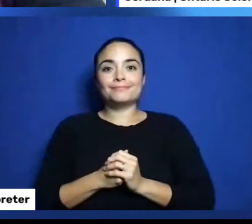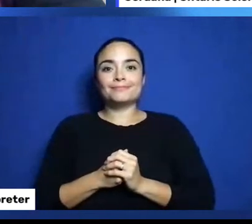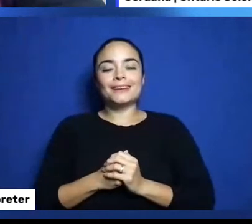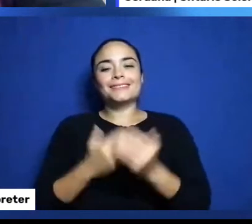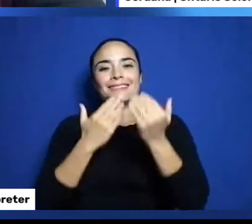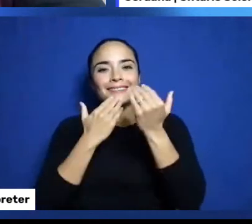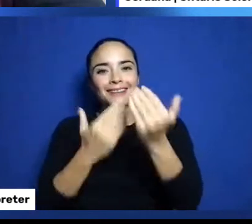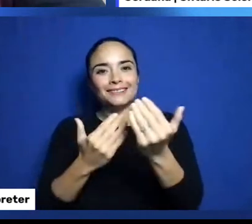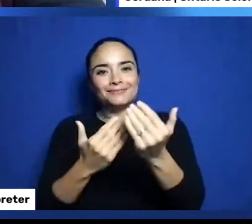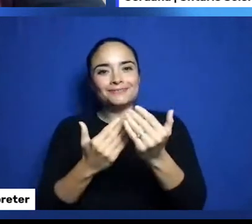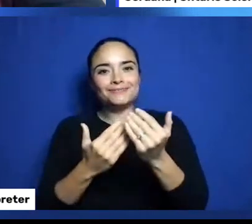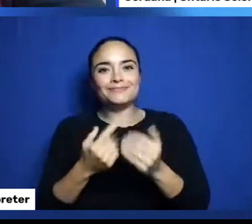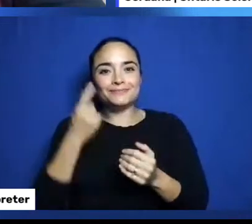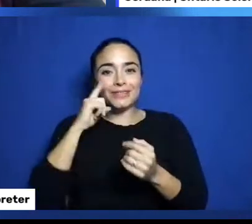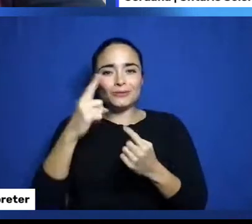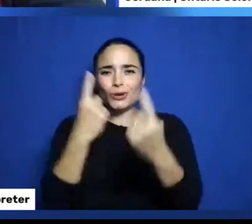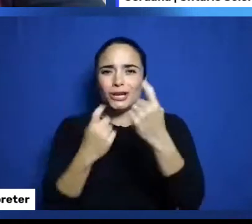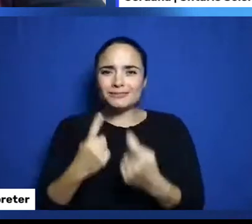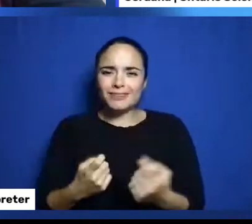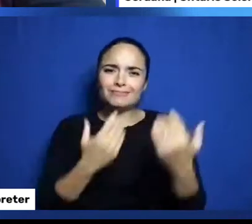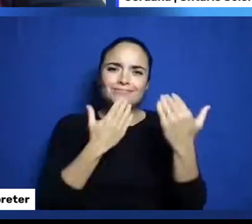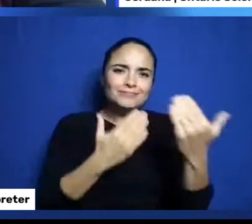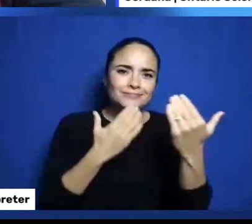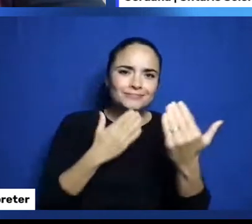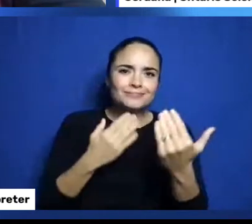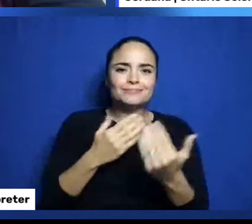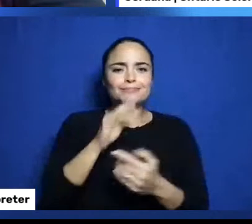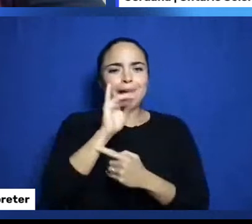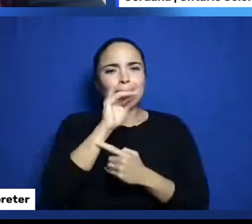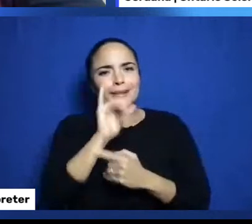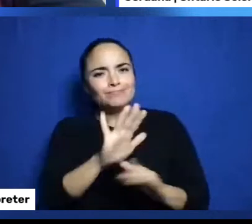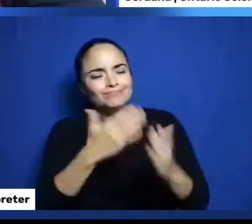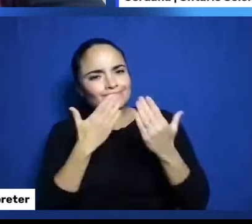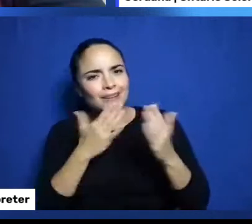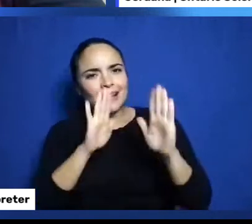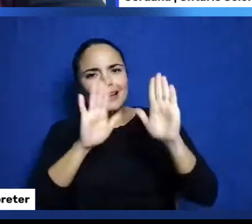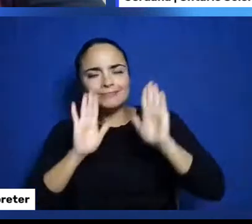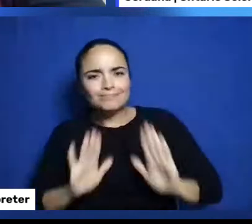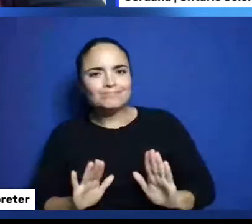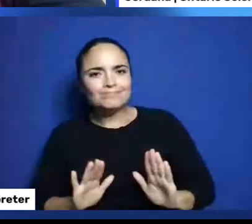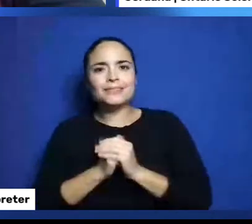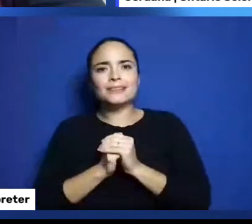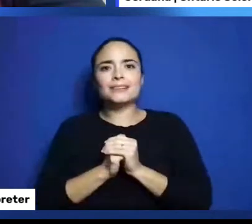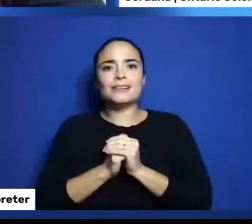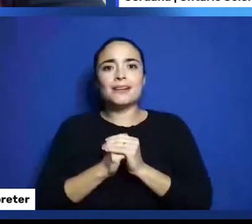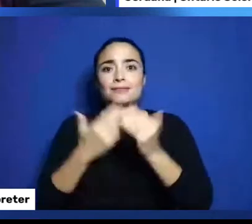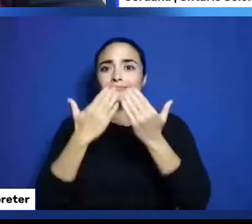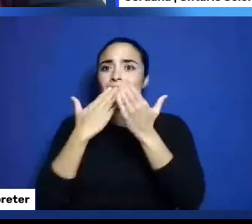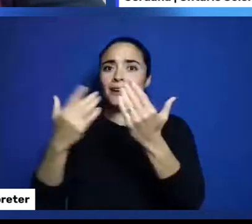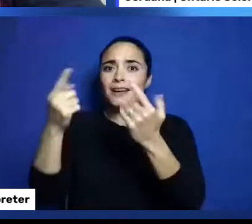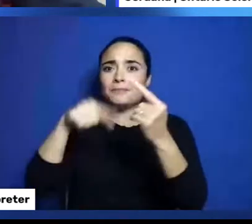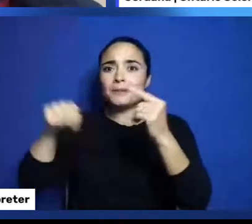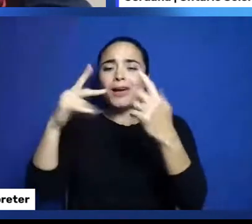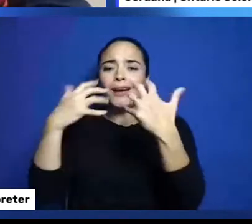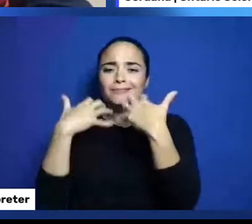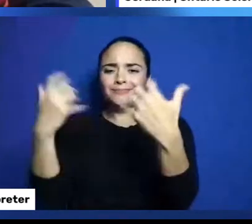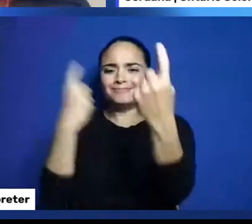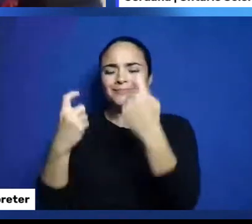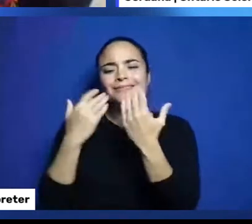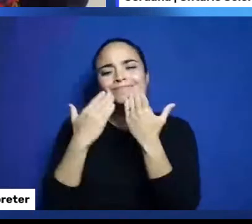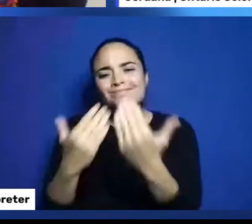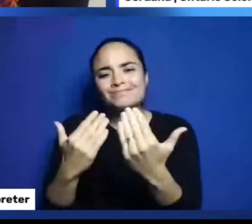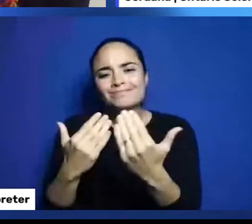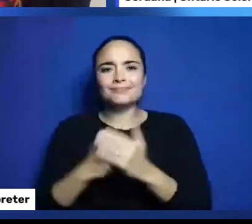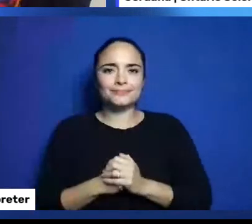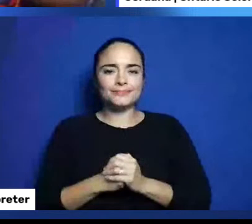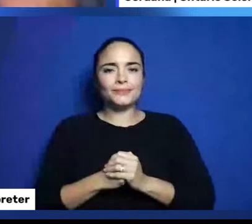thank you Brian. Those were so many wonderful questions. So thank you to our audience for submitting all of those questions. And again thank you Brian